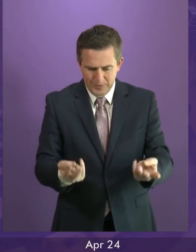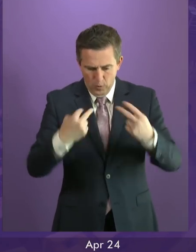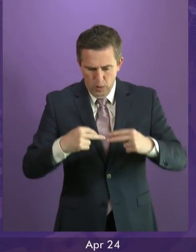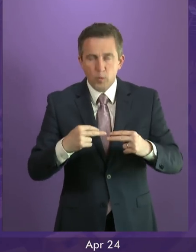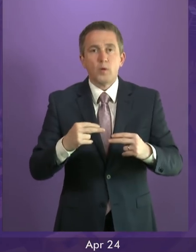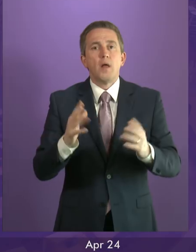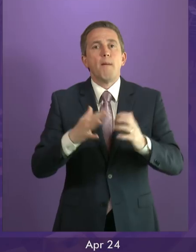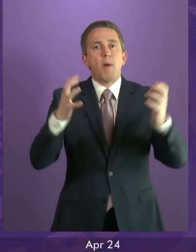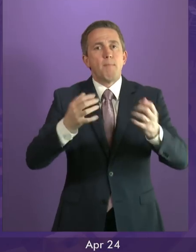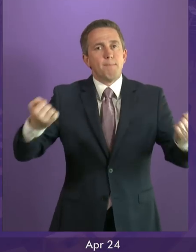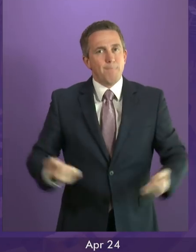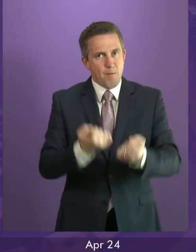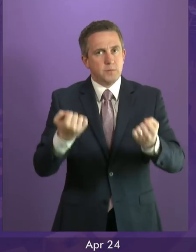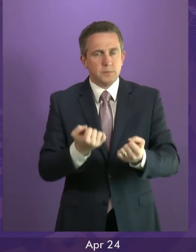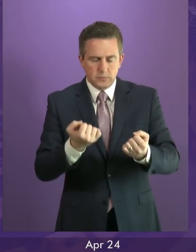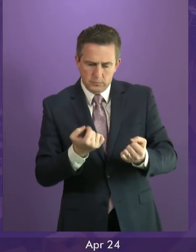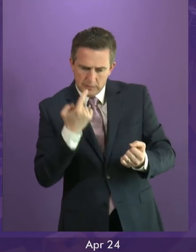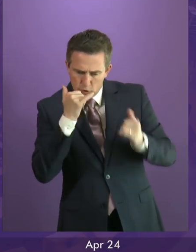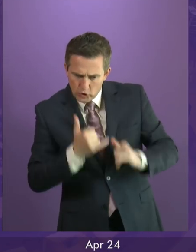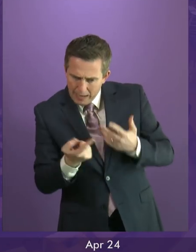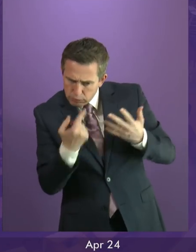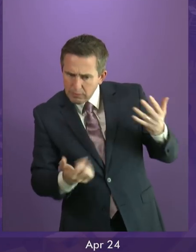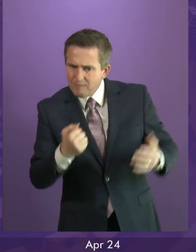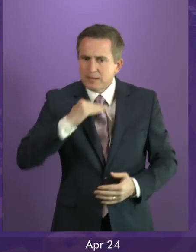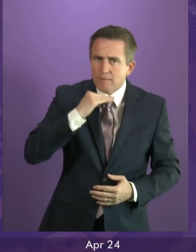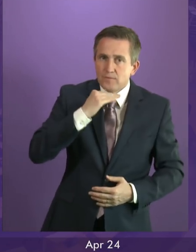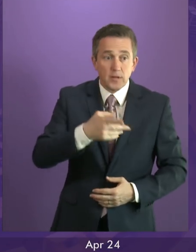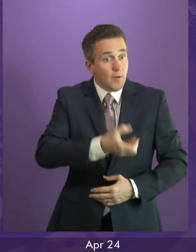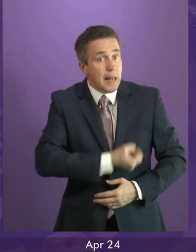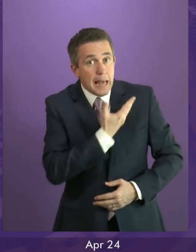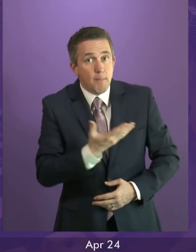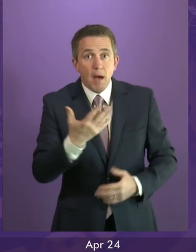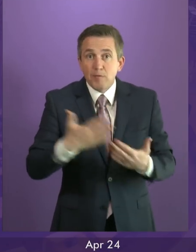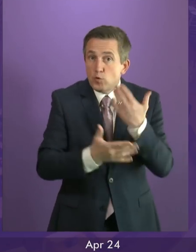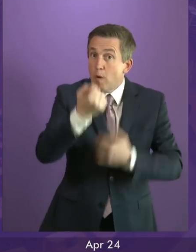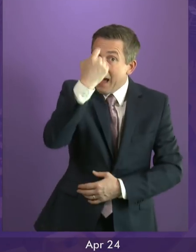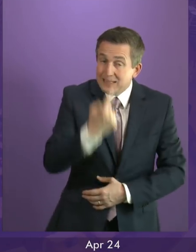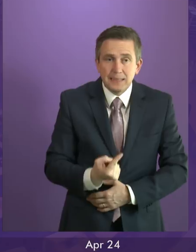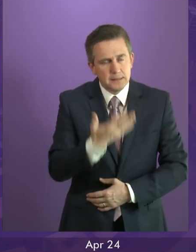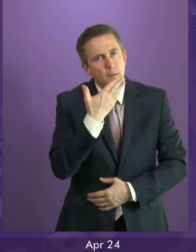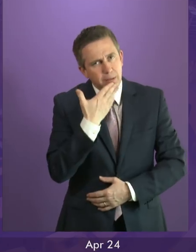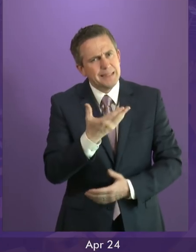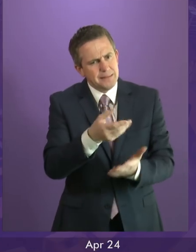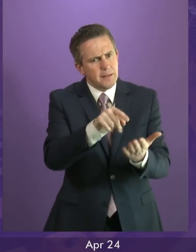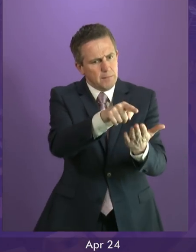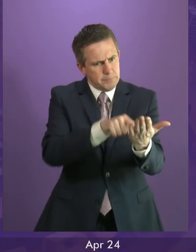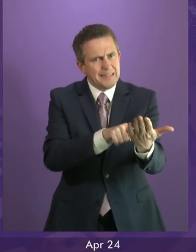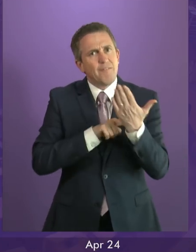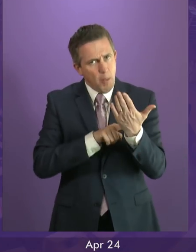afresh at the powers our parliament has. So I believe Labour, when it says it has ideas on that, let's bring them forward and see what consensus we are